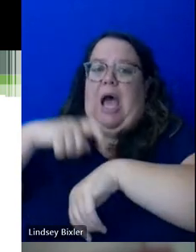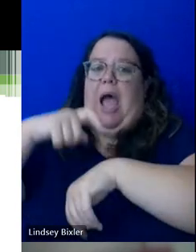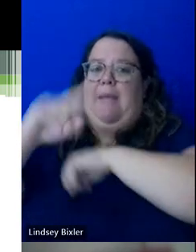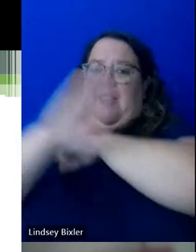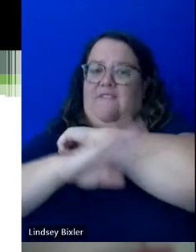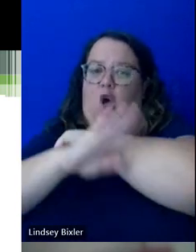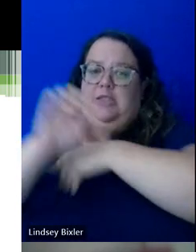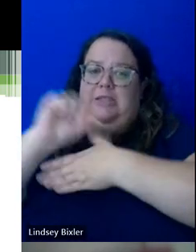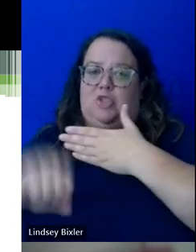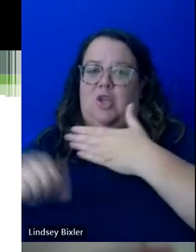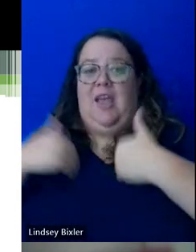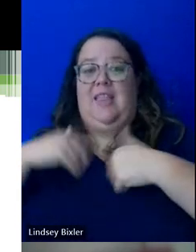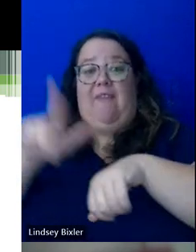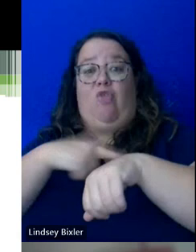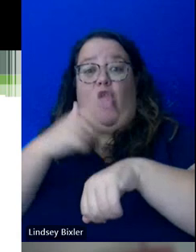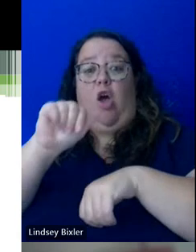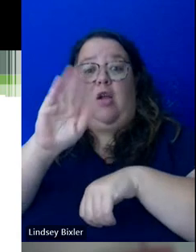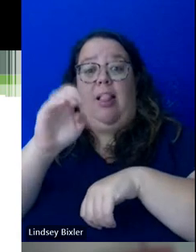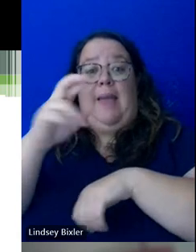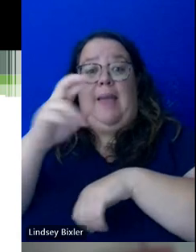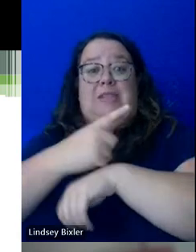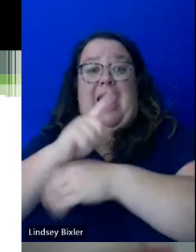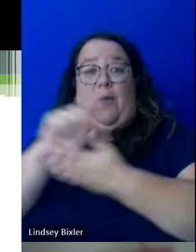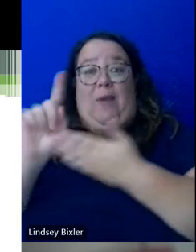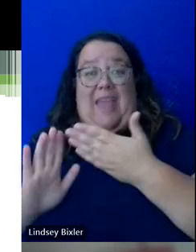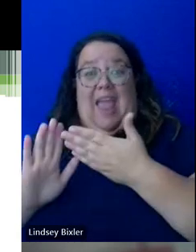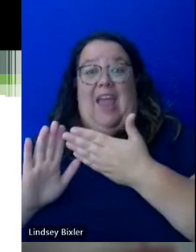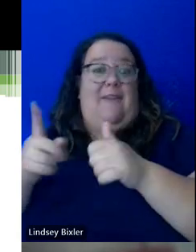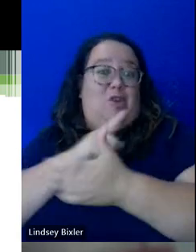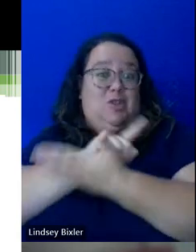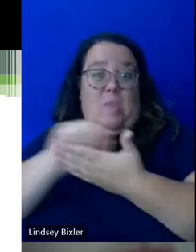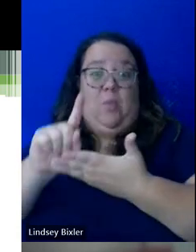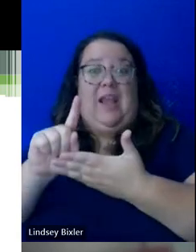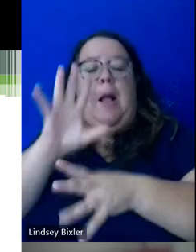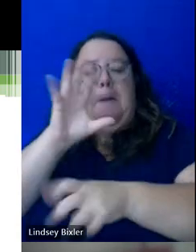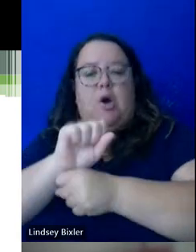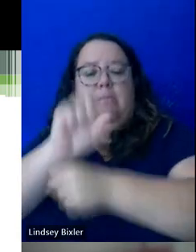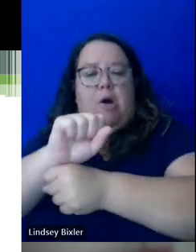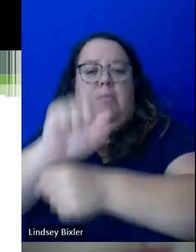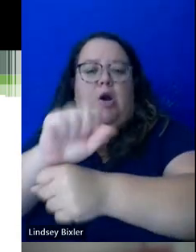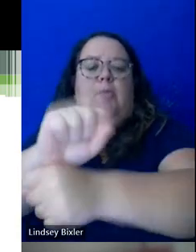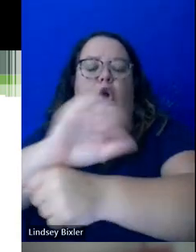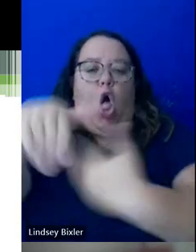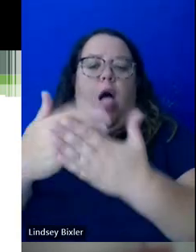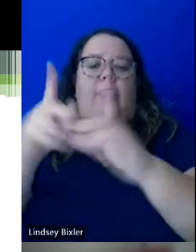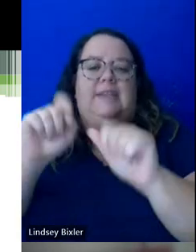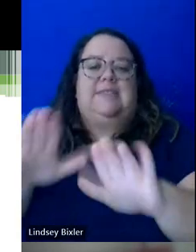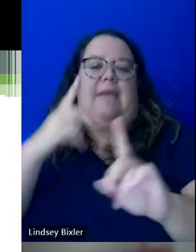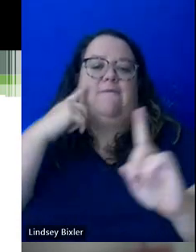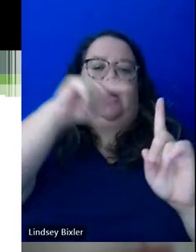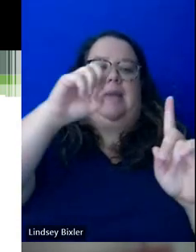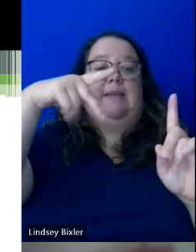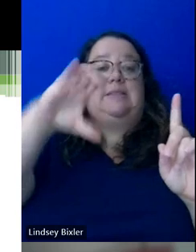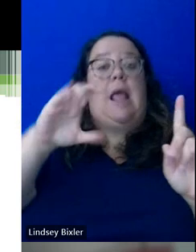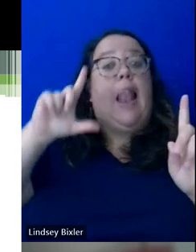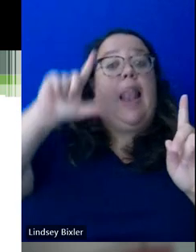you know, they have that long Labor Day weekend after the first week, book all of your exams at the proctoring center. If you change your mind or want to take